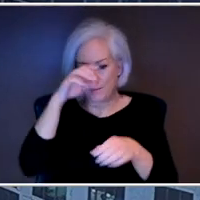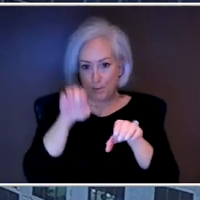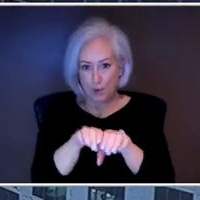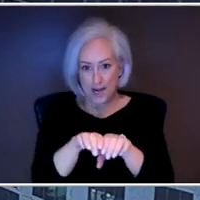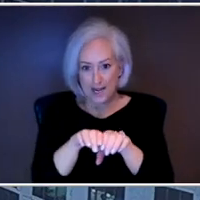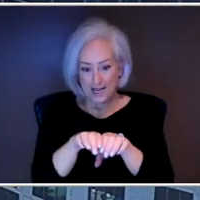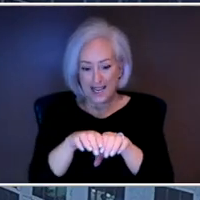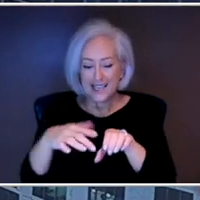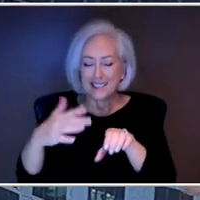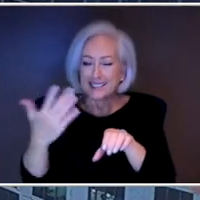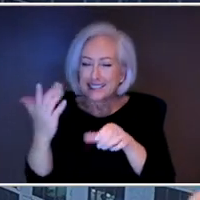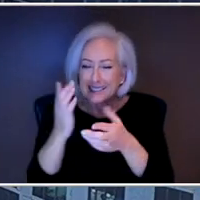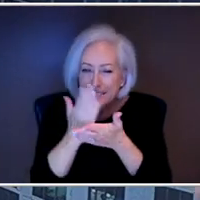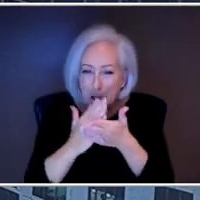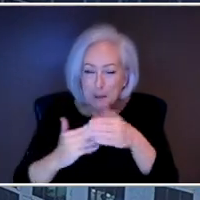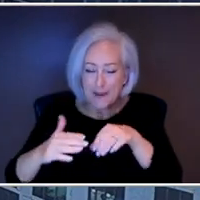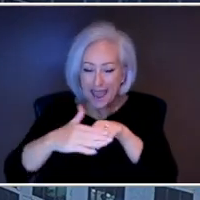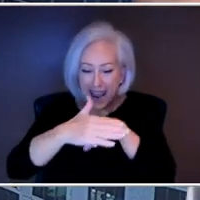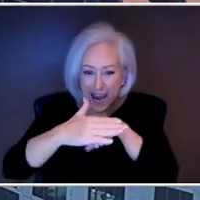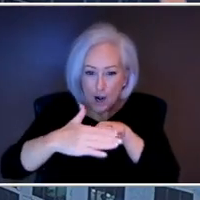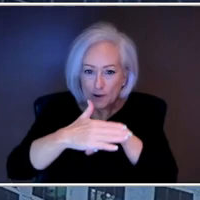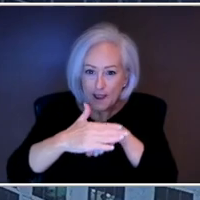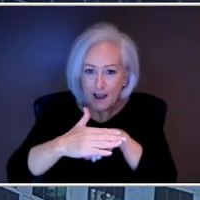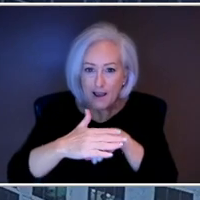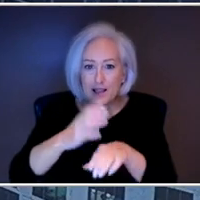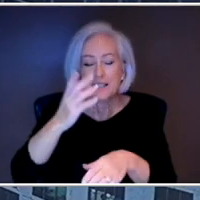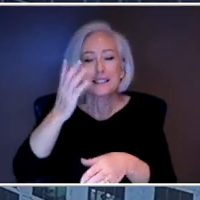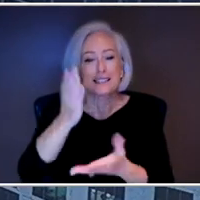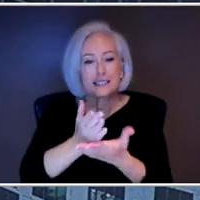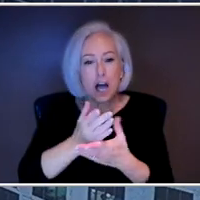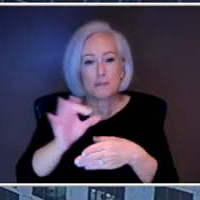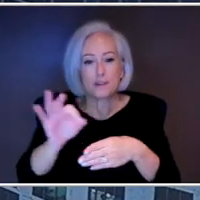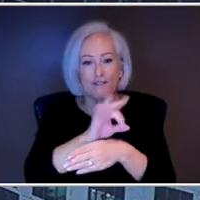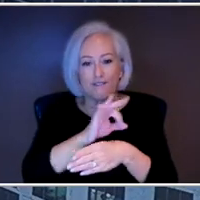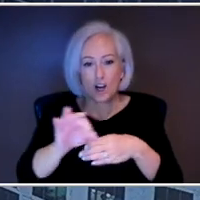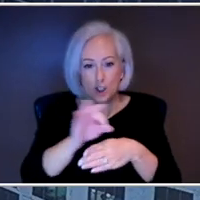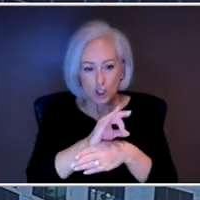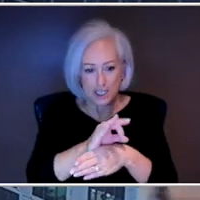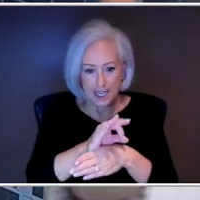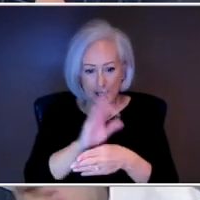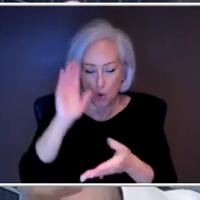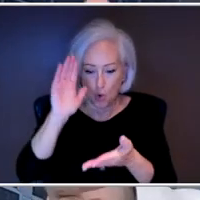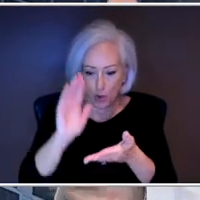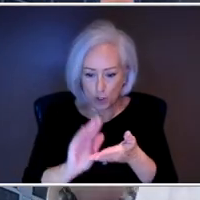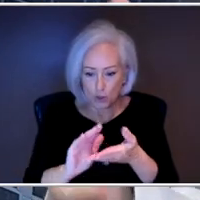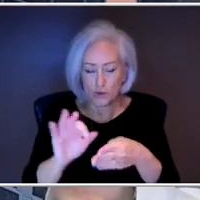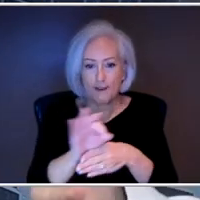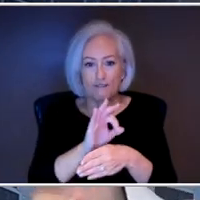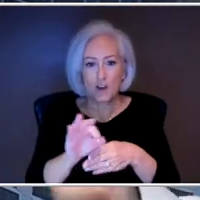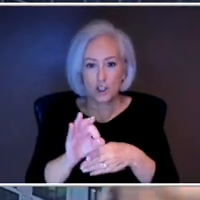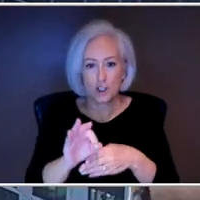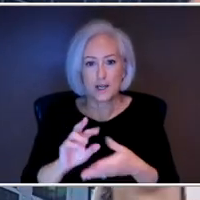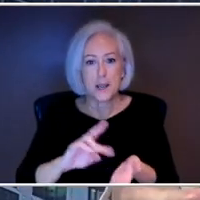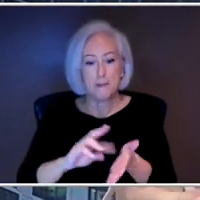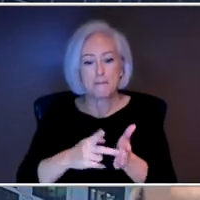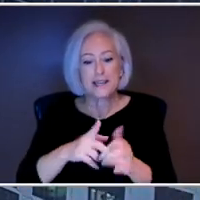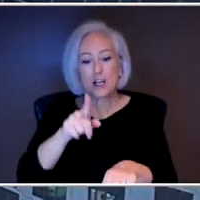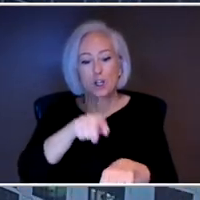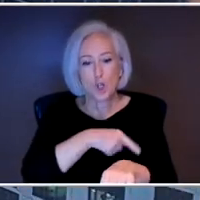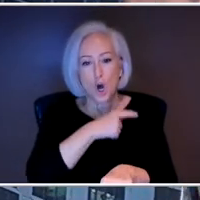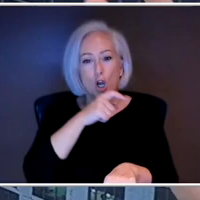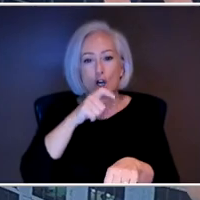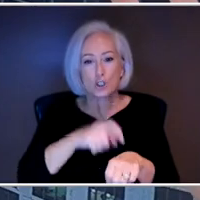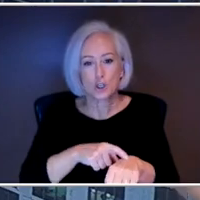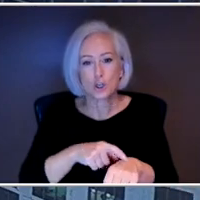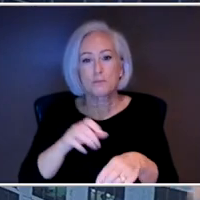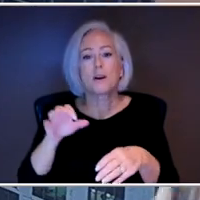when you're depressed that would normally be there in a normal functioning brain. And so basically depression is a long-term change in the structure of the brain and how you respond to it. So